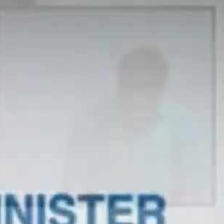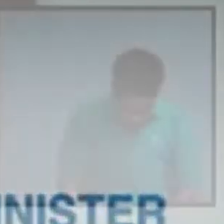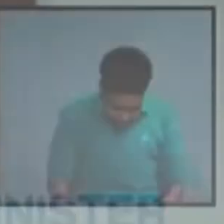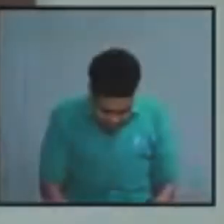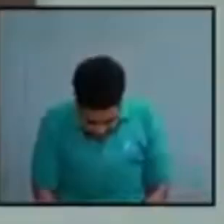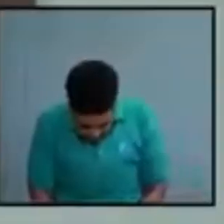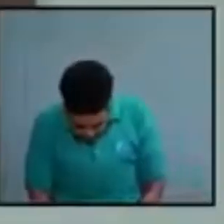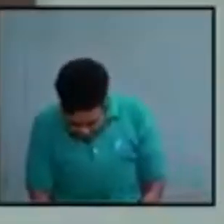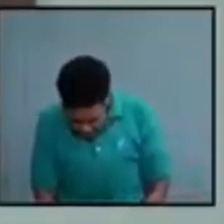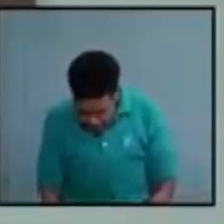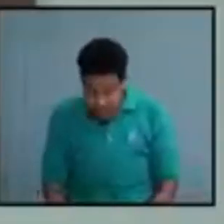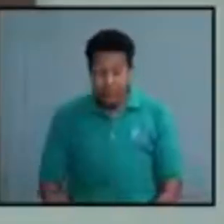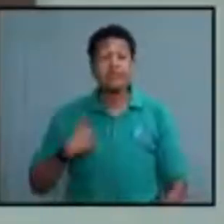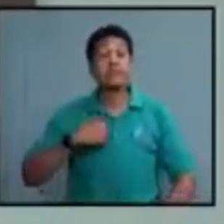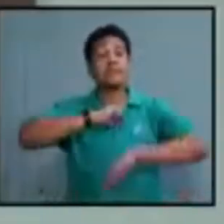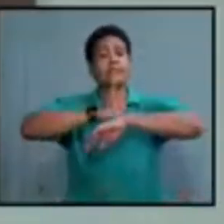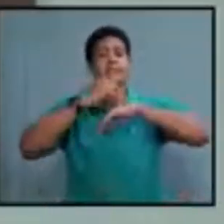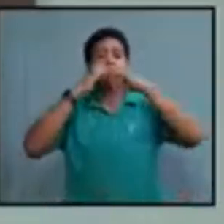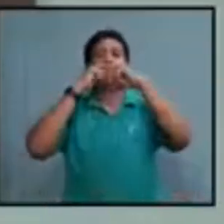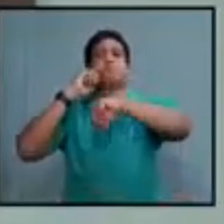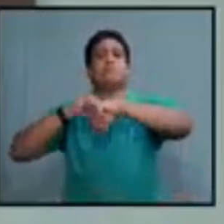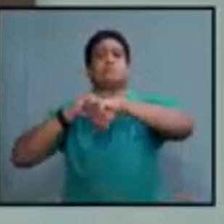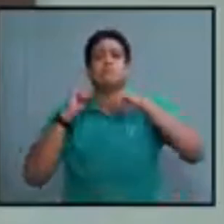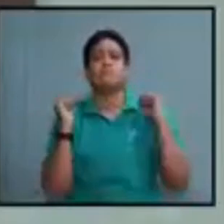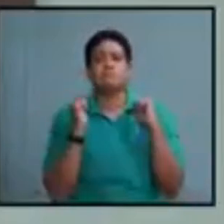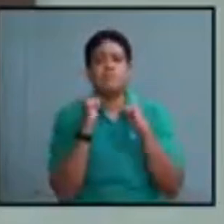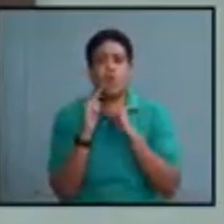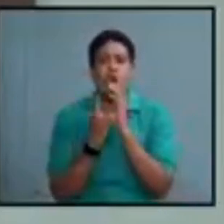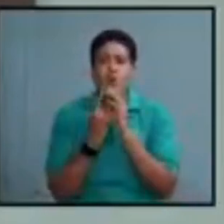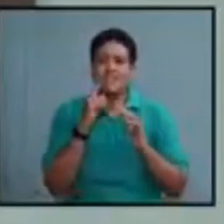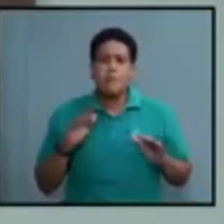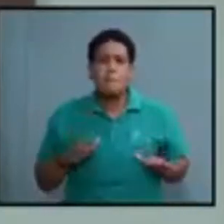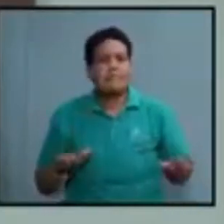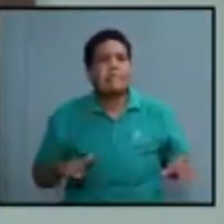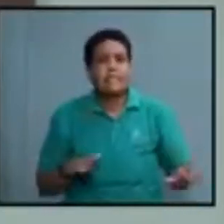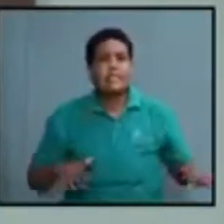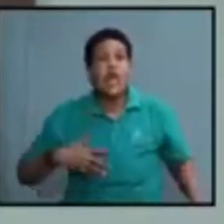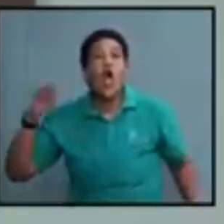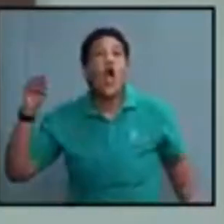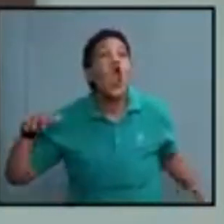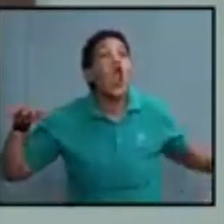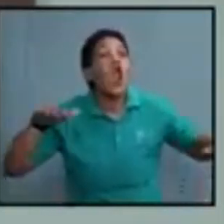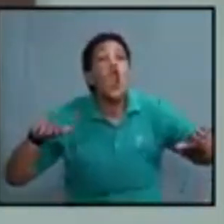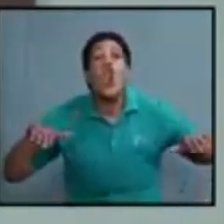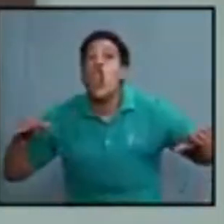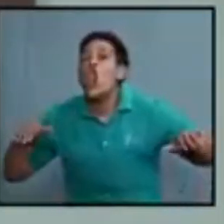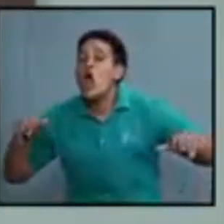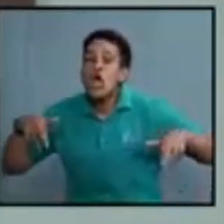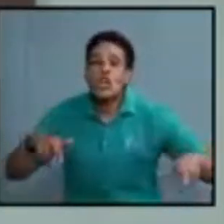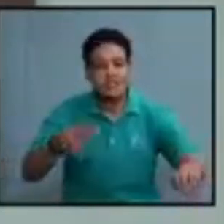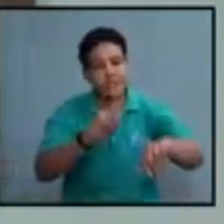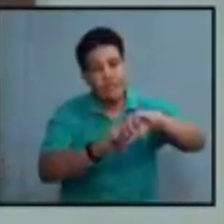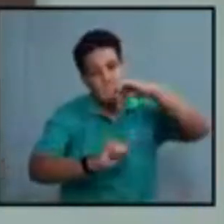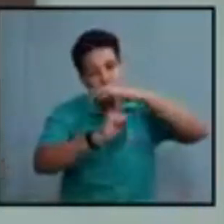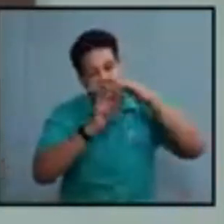We've also put in place tighter operating hours for beaches and rivers as follows.